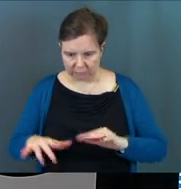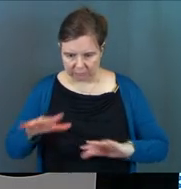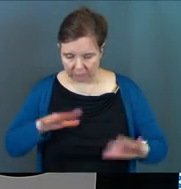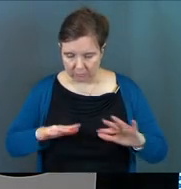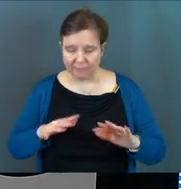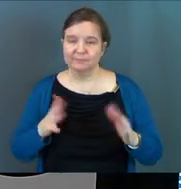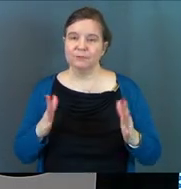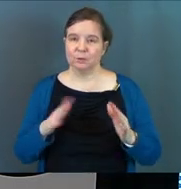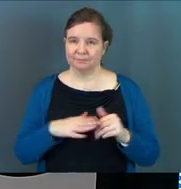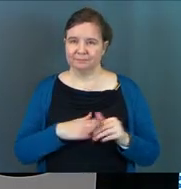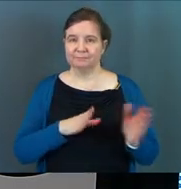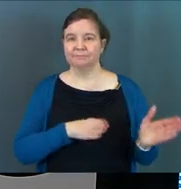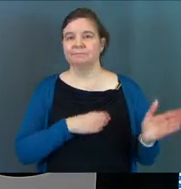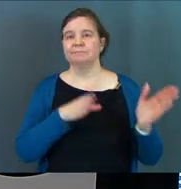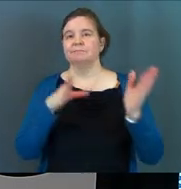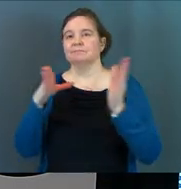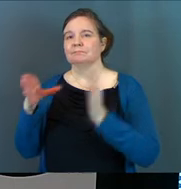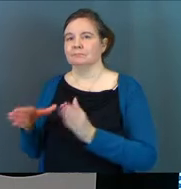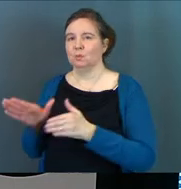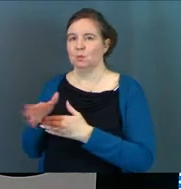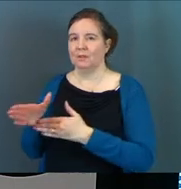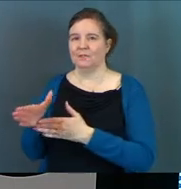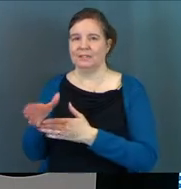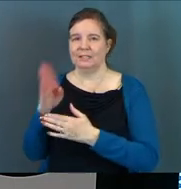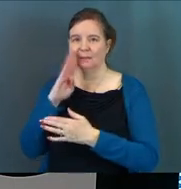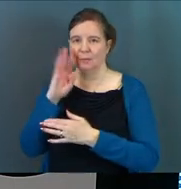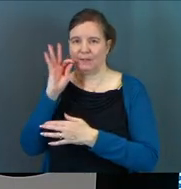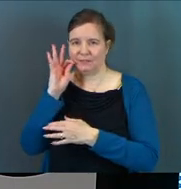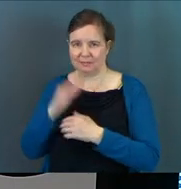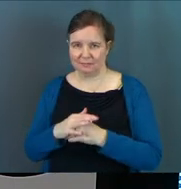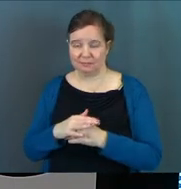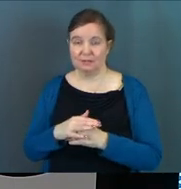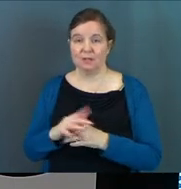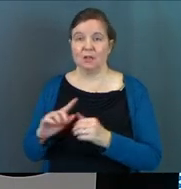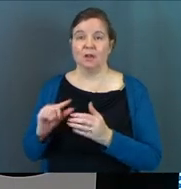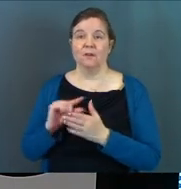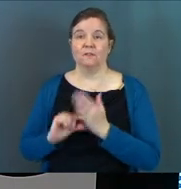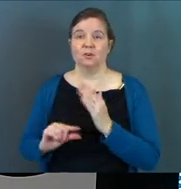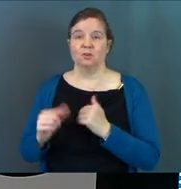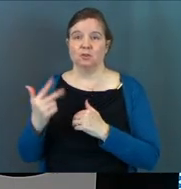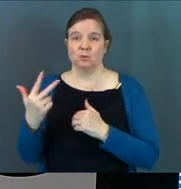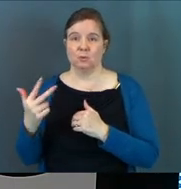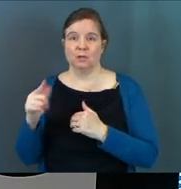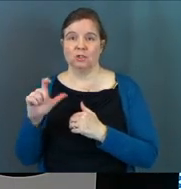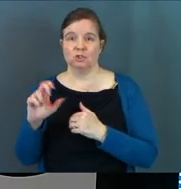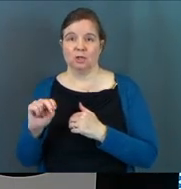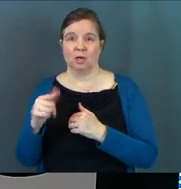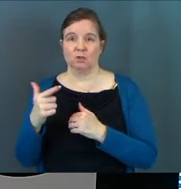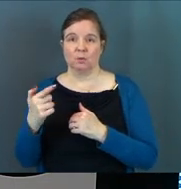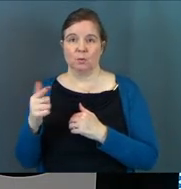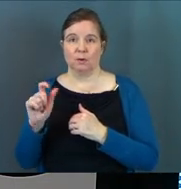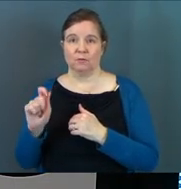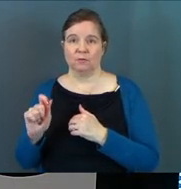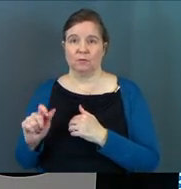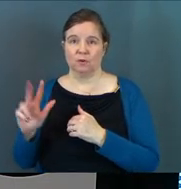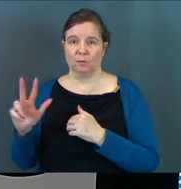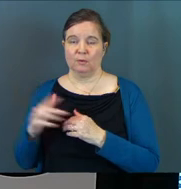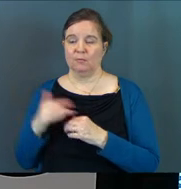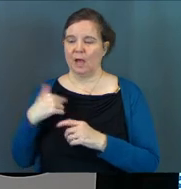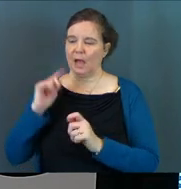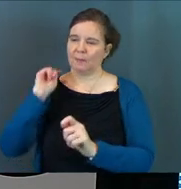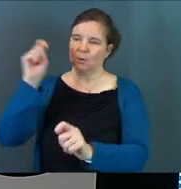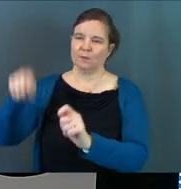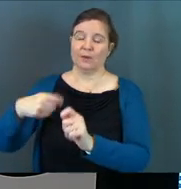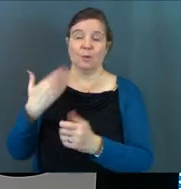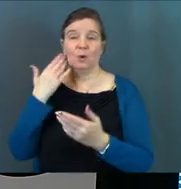anymore? So let's get to the fish breakfast. Verse three, John 21, verse three. I'm going out to fish, Simon Peter told